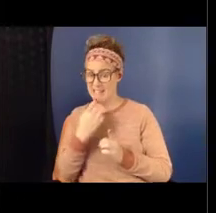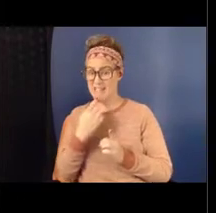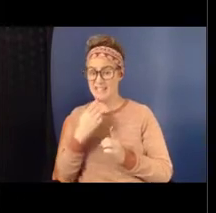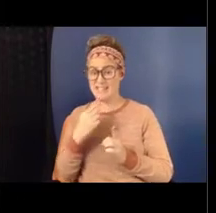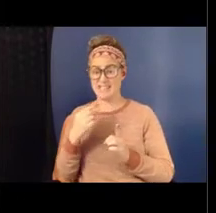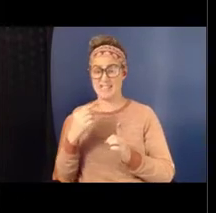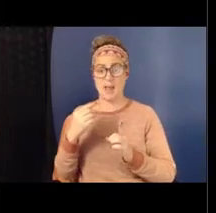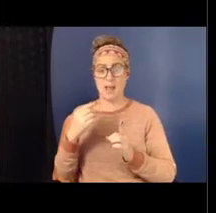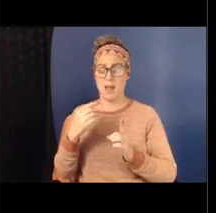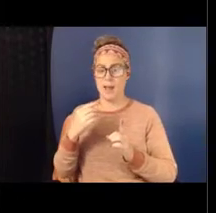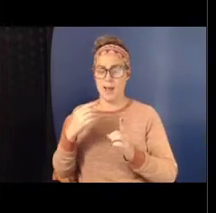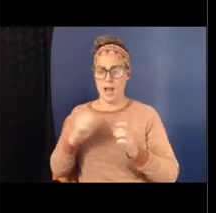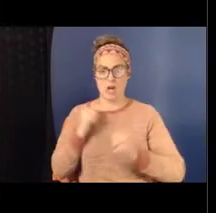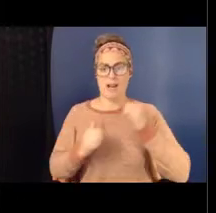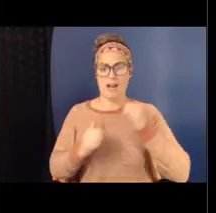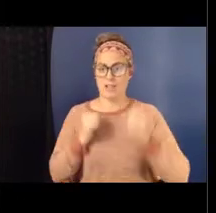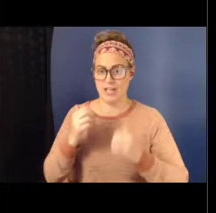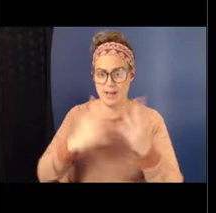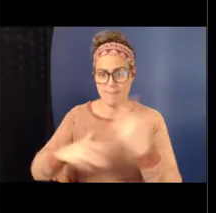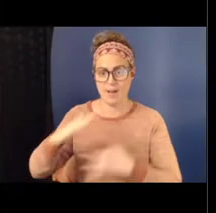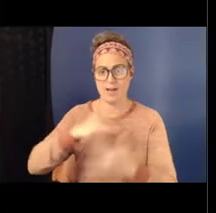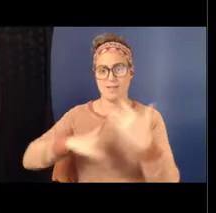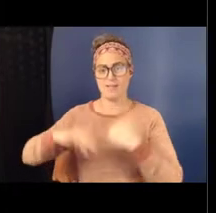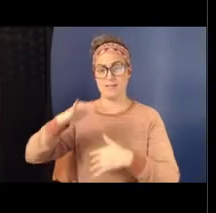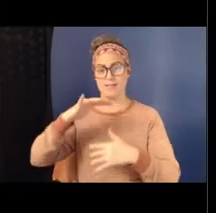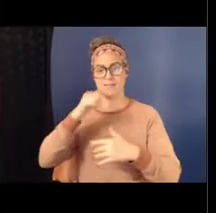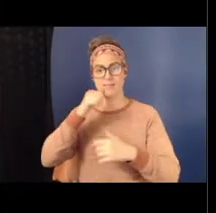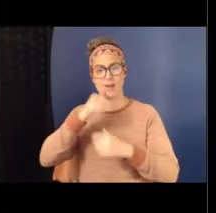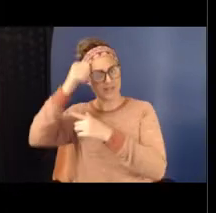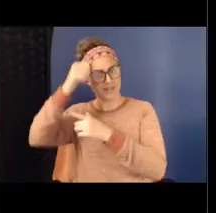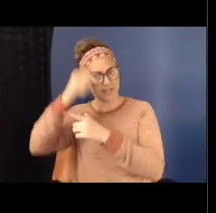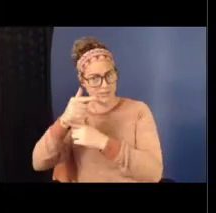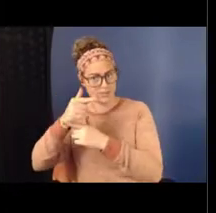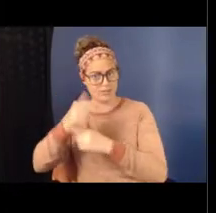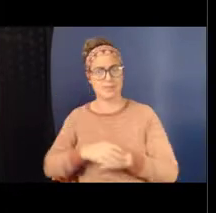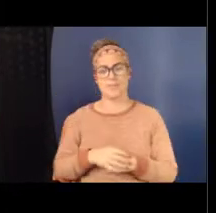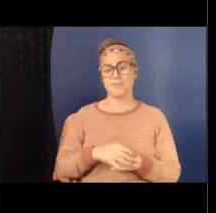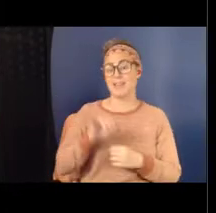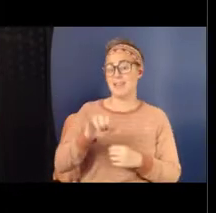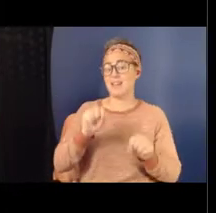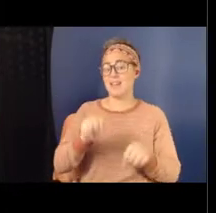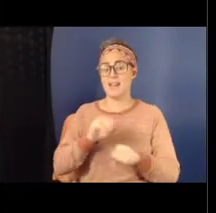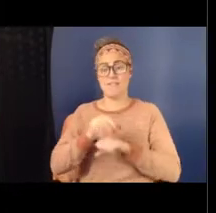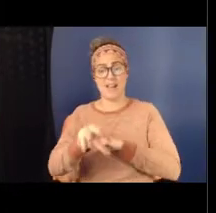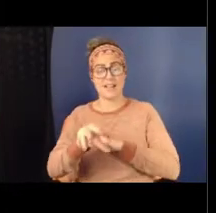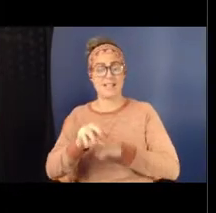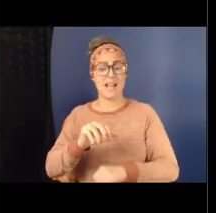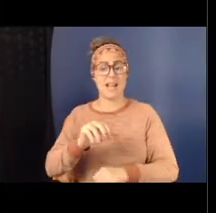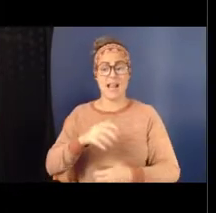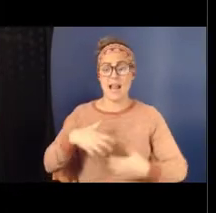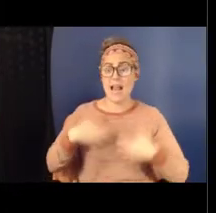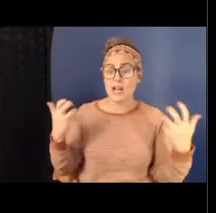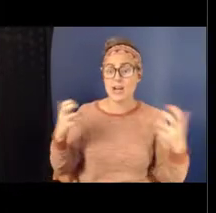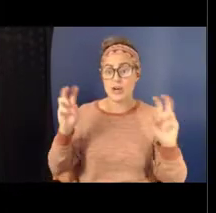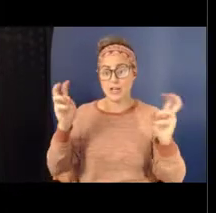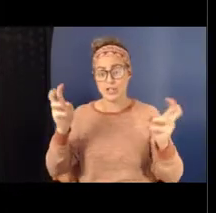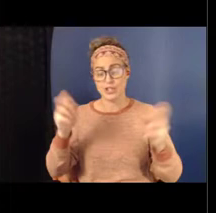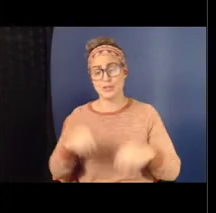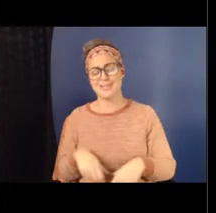We also then see that that contributes to some anger issues, lack of emotion regulation,